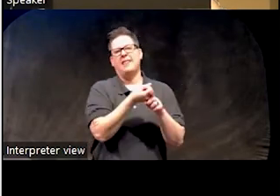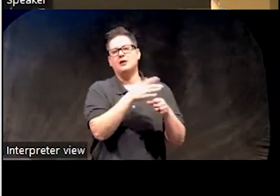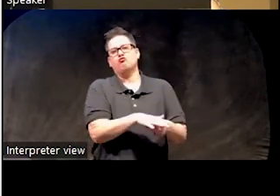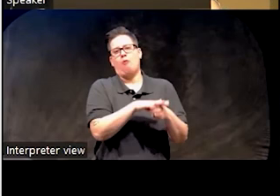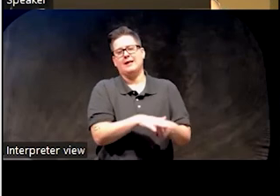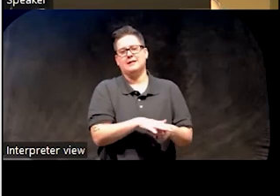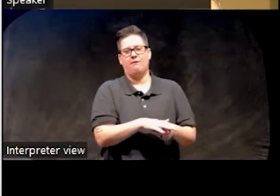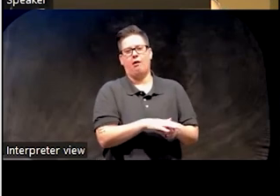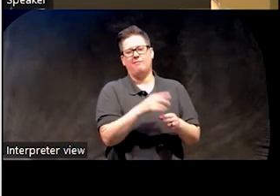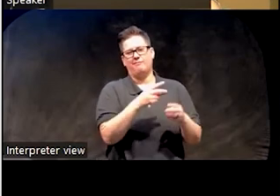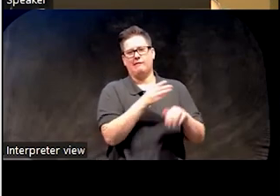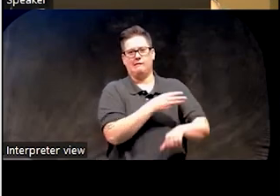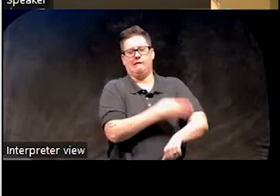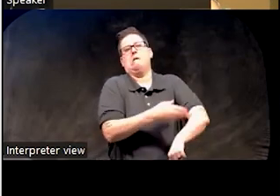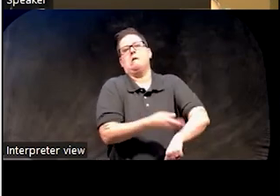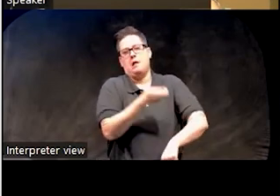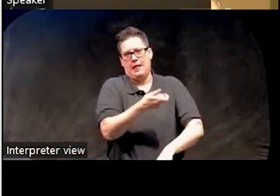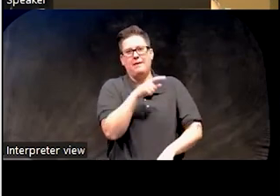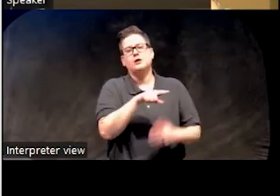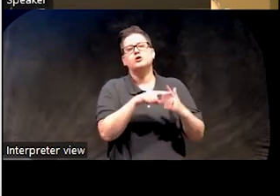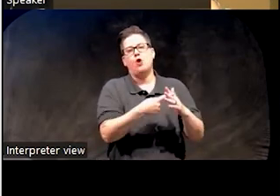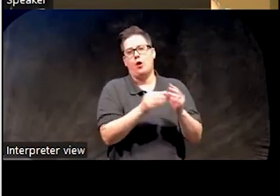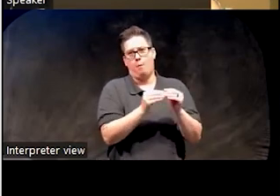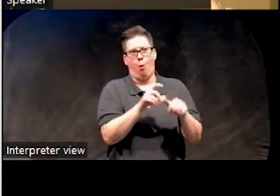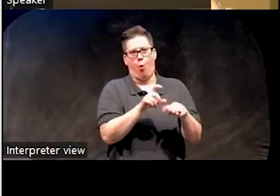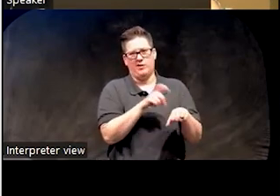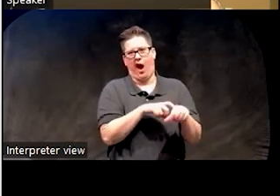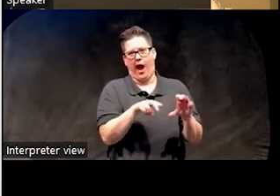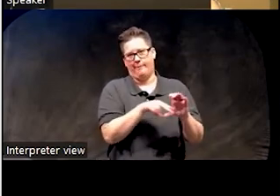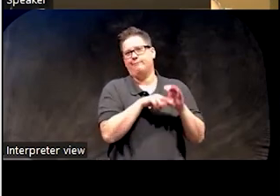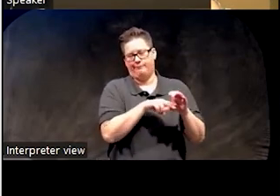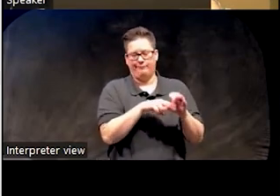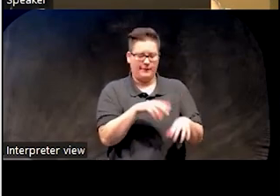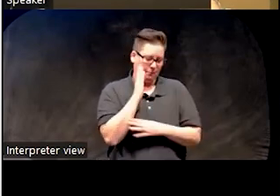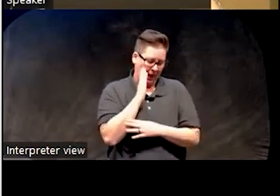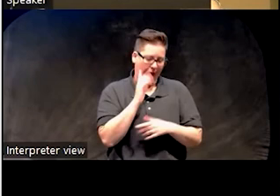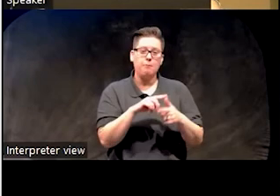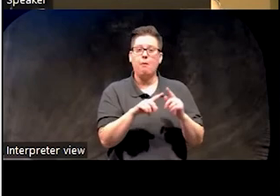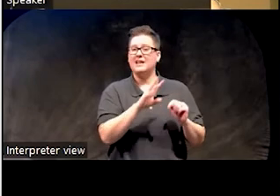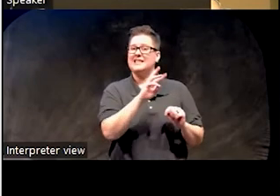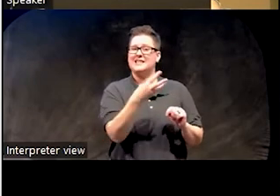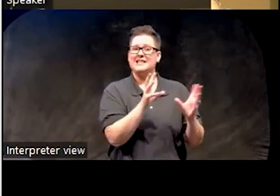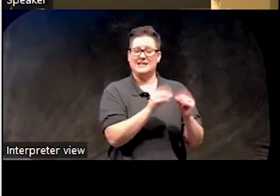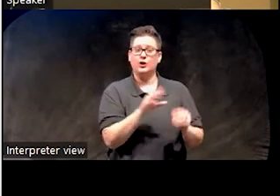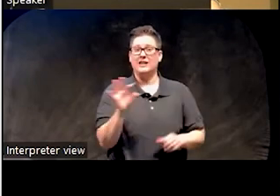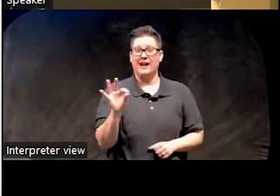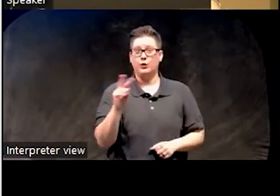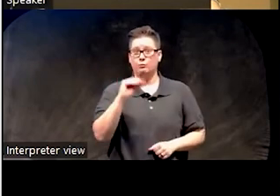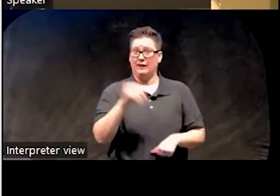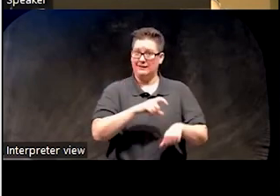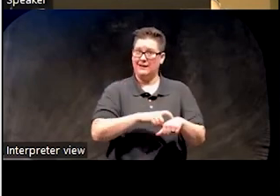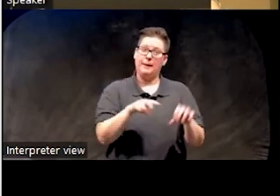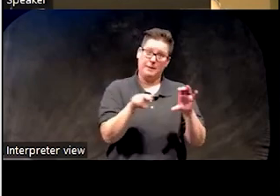he dipped a little bit, um, cause he started spending a little more time in bed. Then by session six, he was up to 92%.